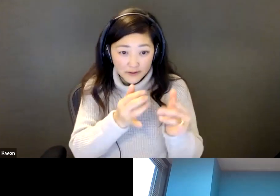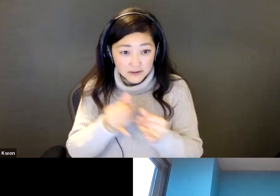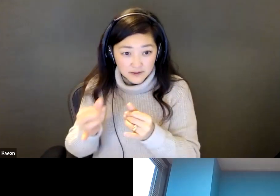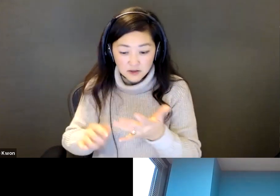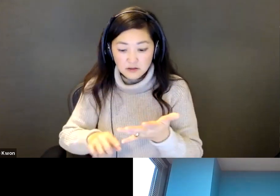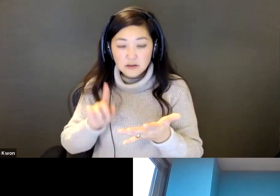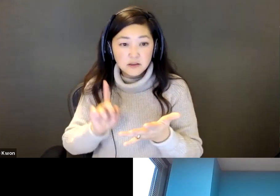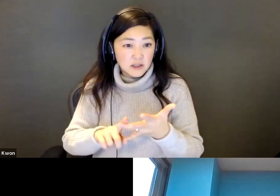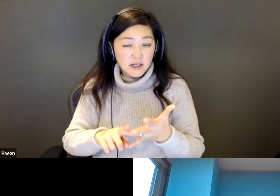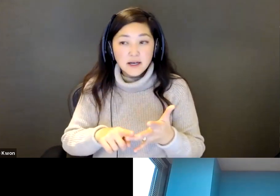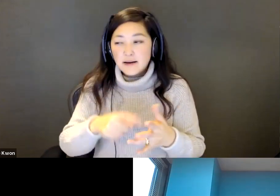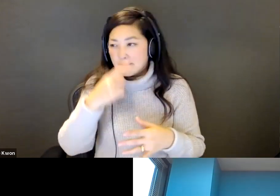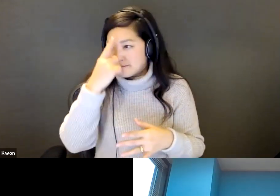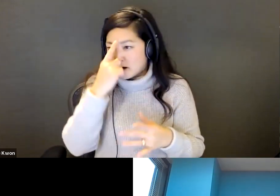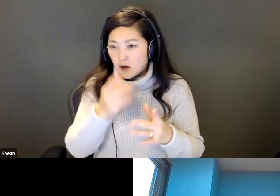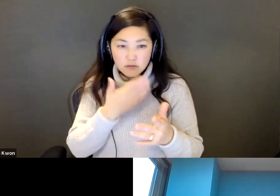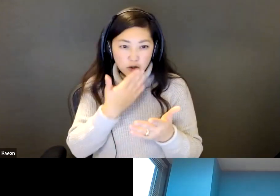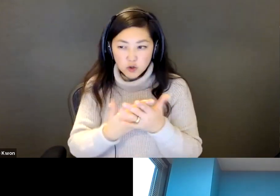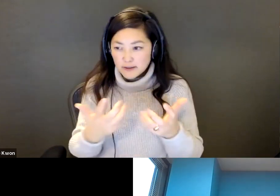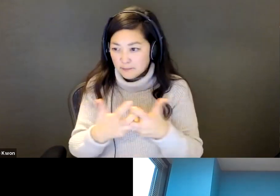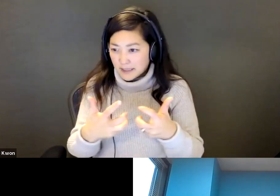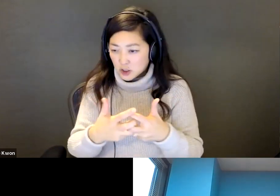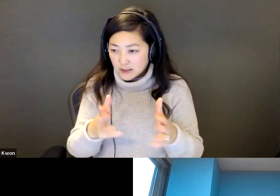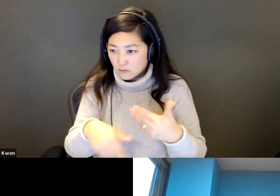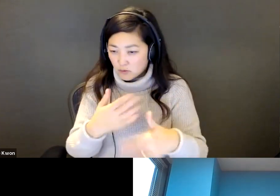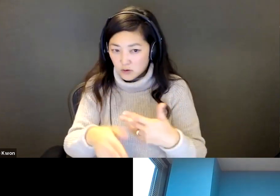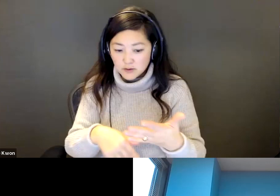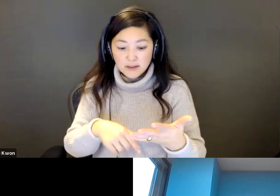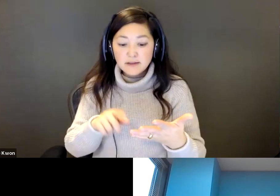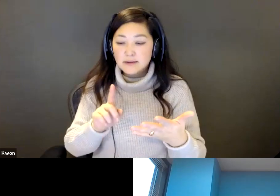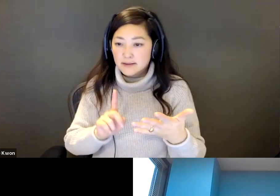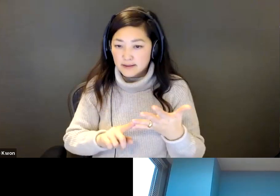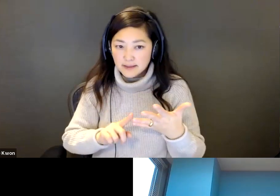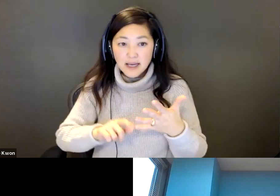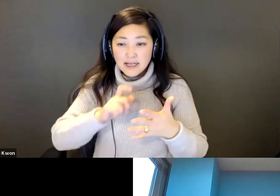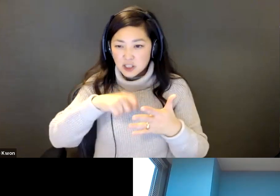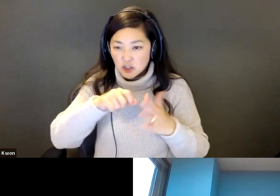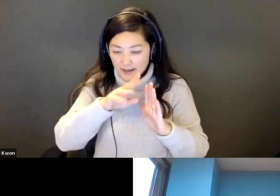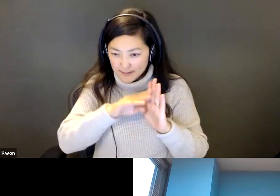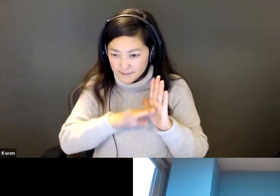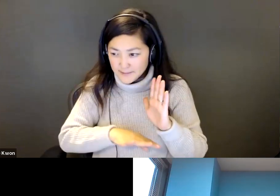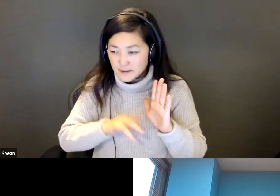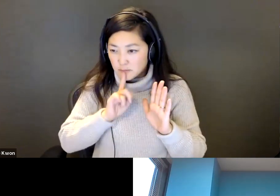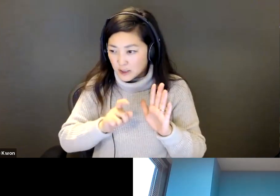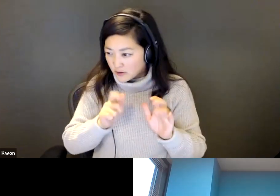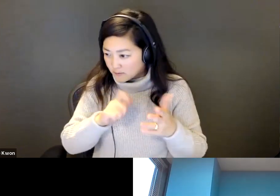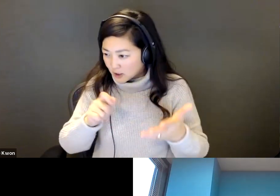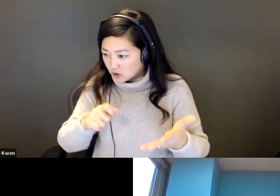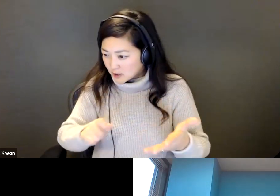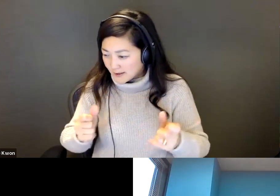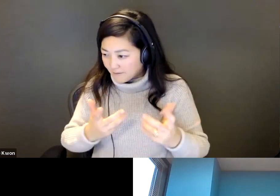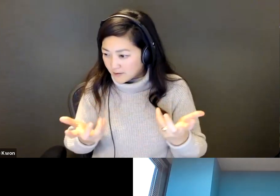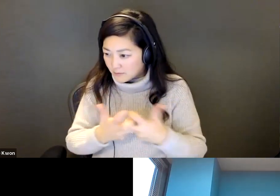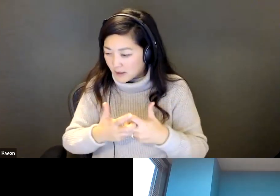and well thought out matching process, regular checkpoints that will help guide that mentoring relationship and being able to measure the impact.